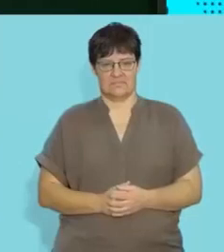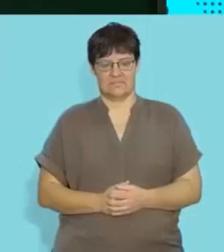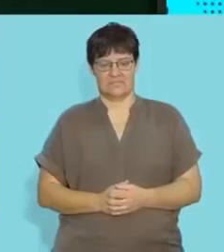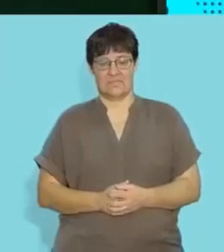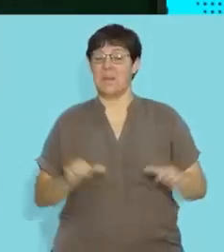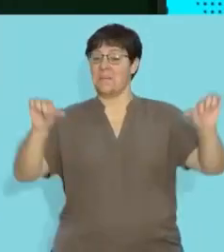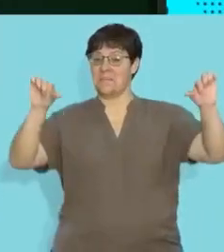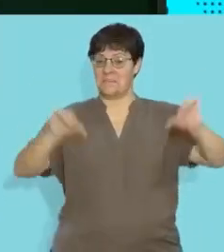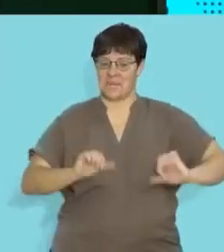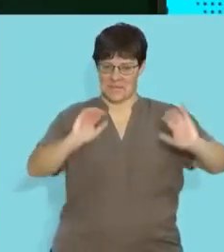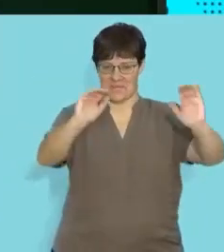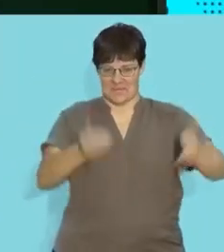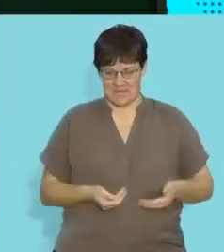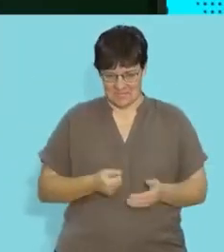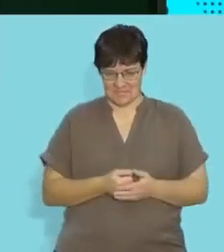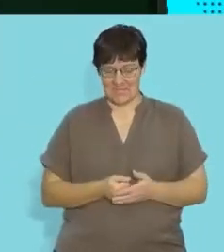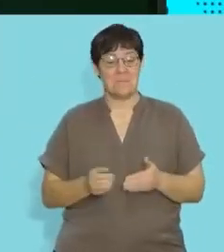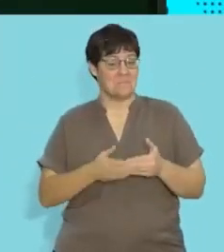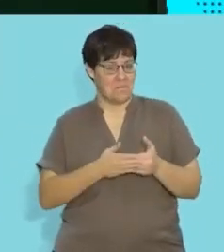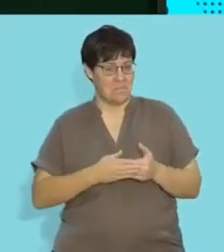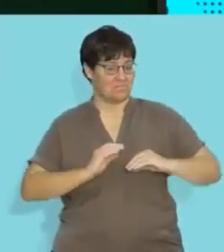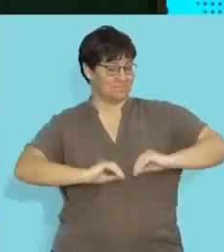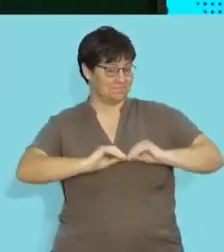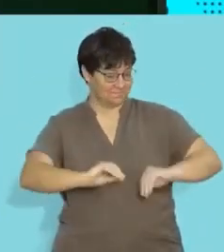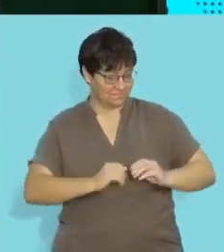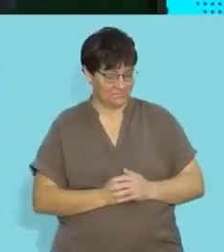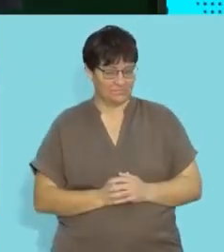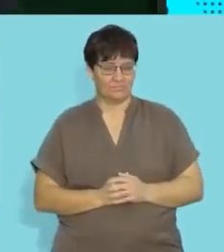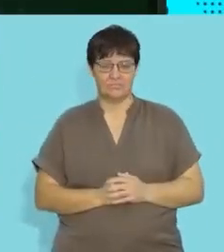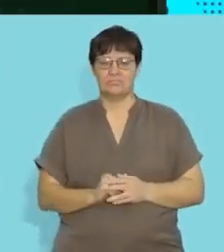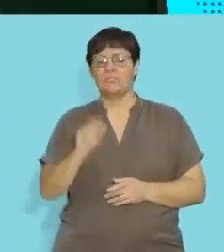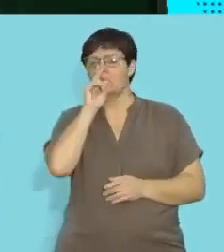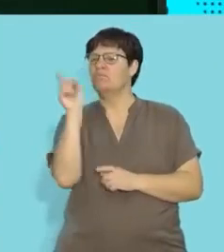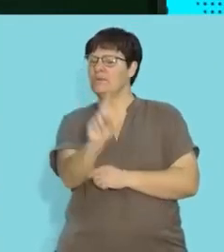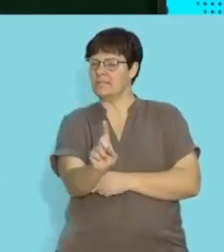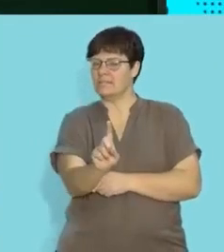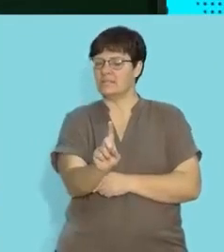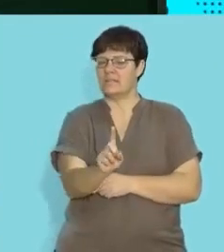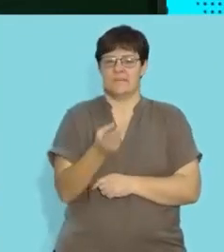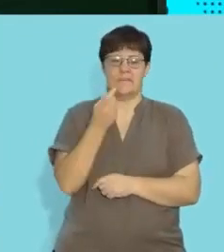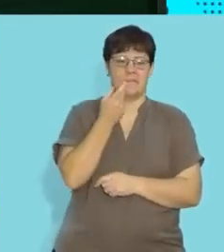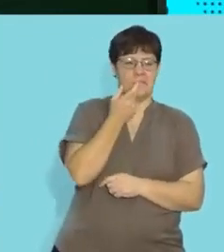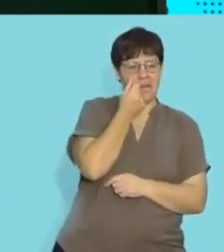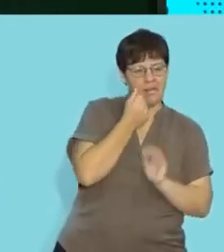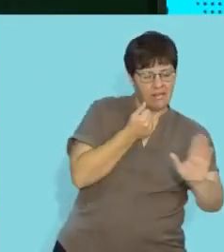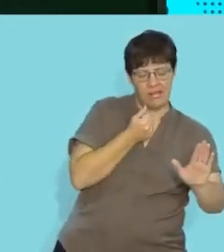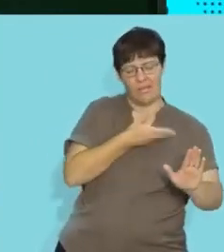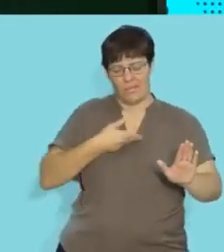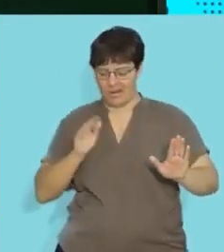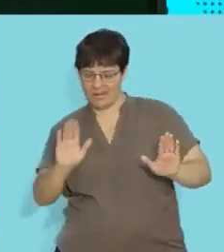welcome back life science learners to the next segment we've just looked at an overview of the male and female reproductive systems